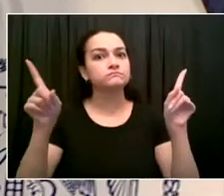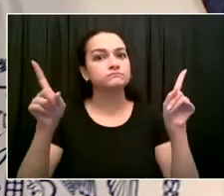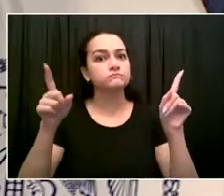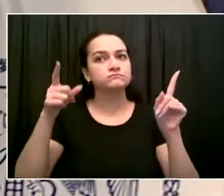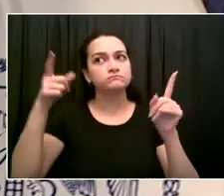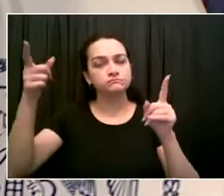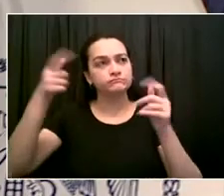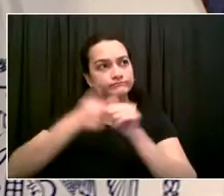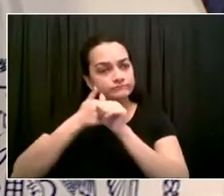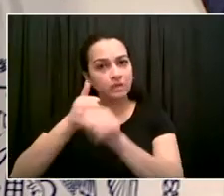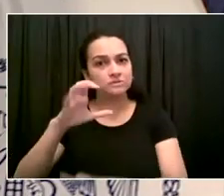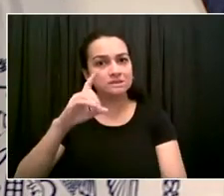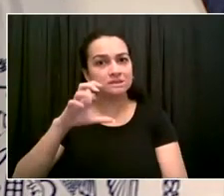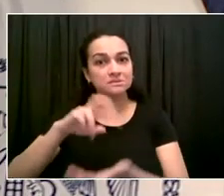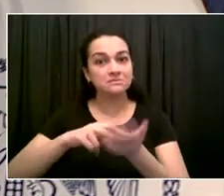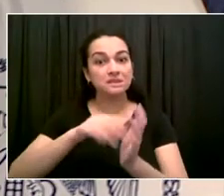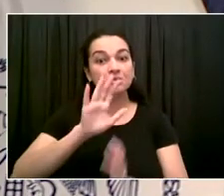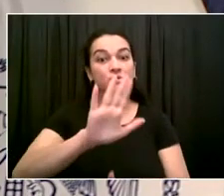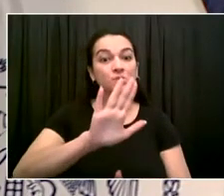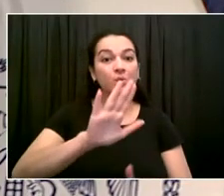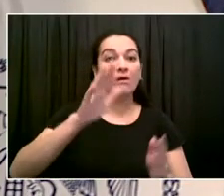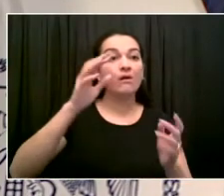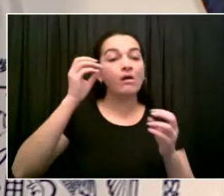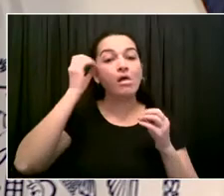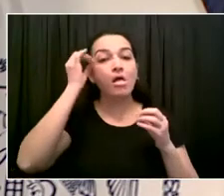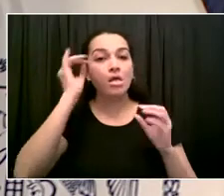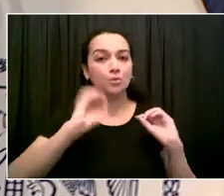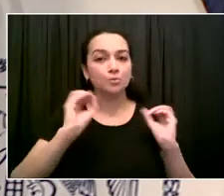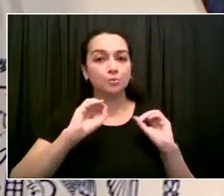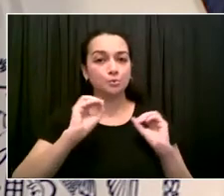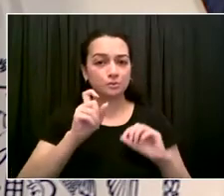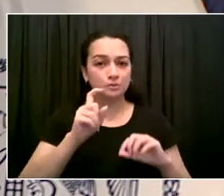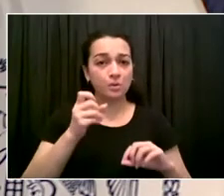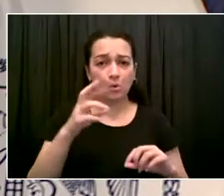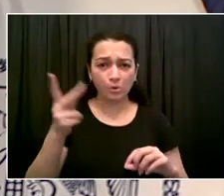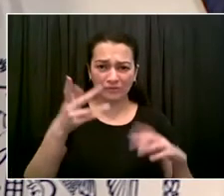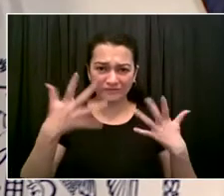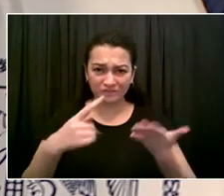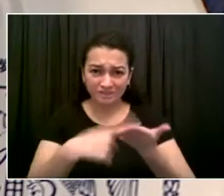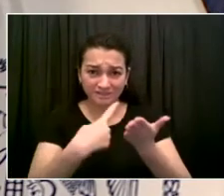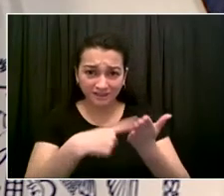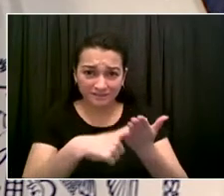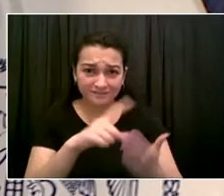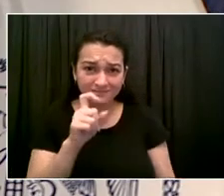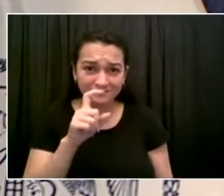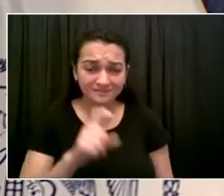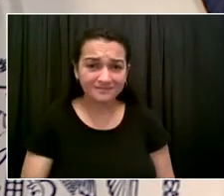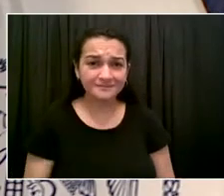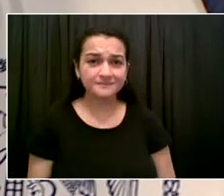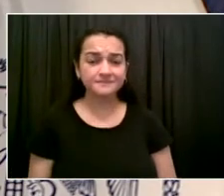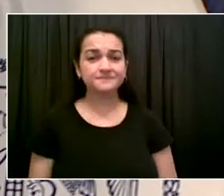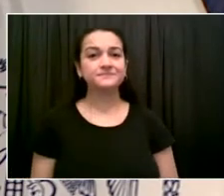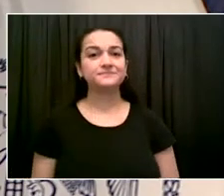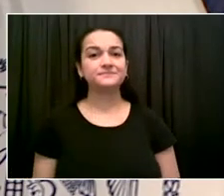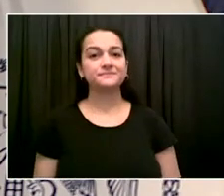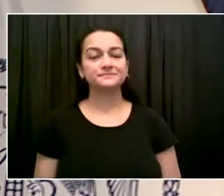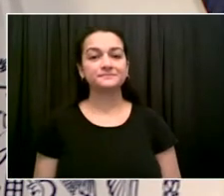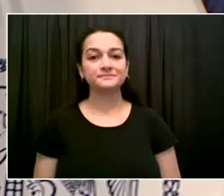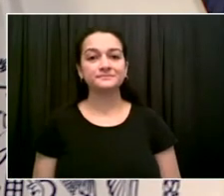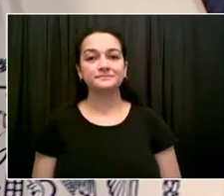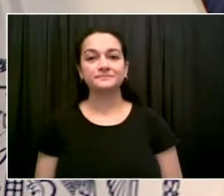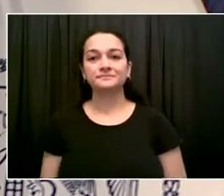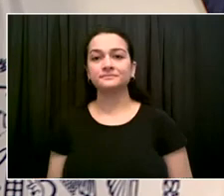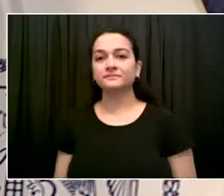what your general reaction is to him saying cities should abide by the CDC guidance or mandate it. No conversation.